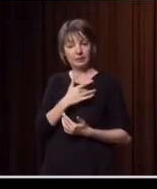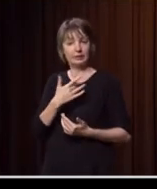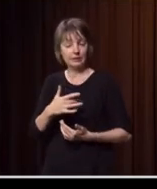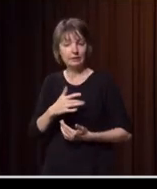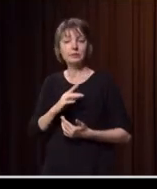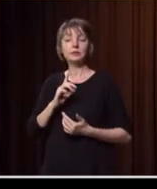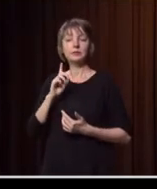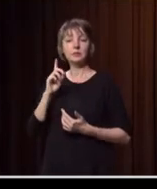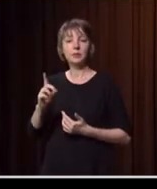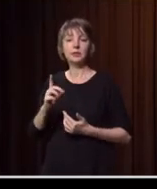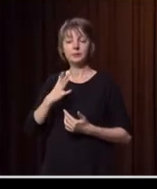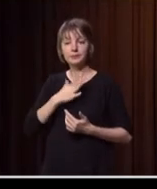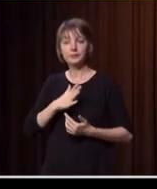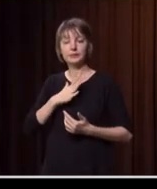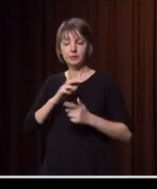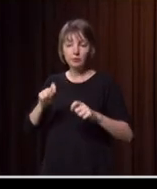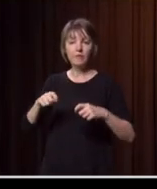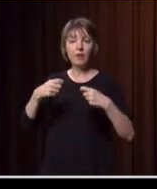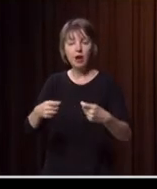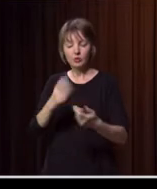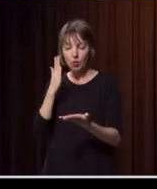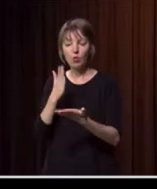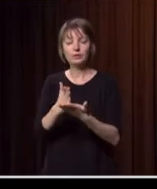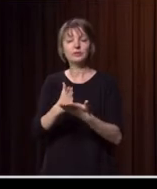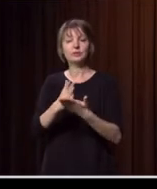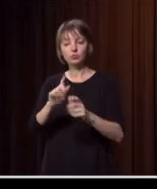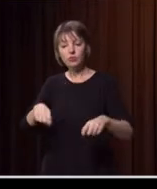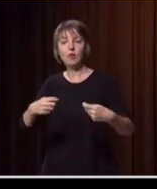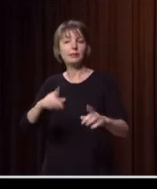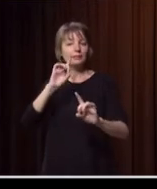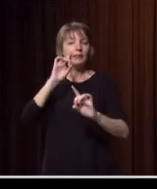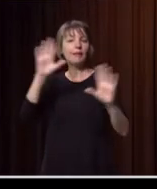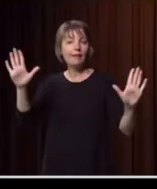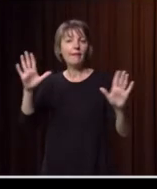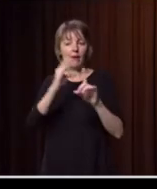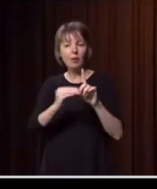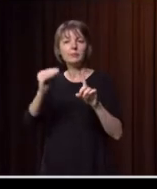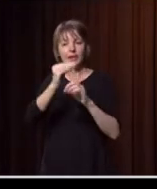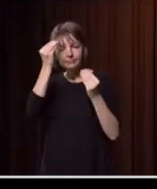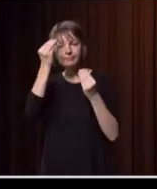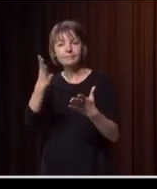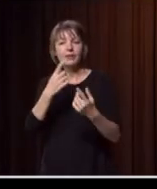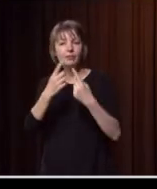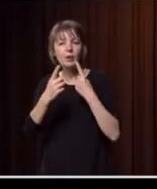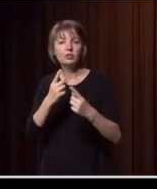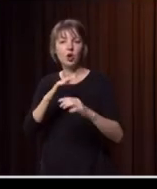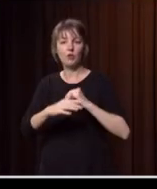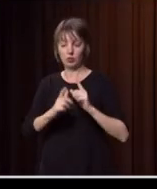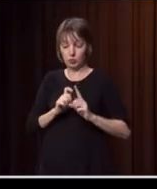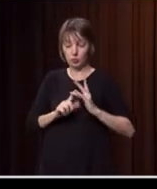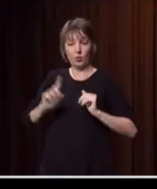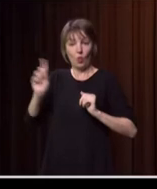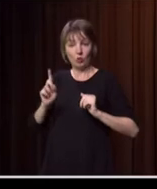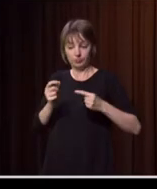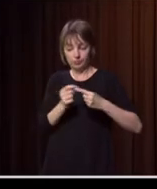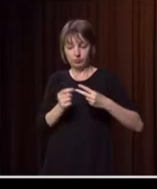was unfolding, providing honest and clear updates as accurately as we could, clear advice about what we were doing, but also what